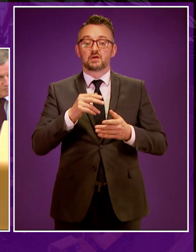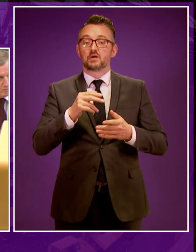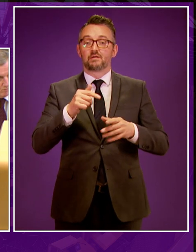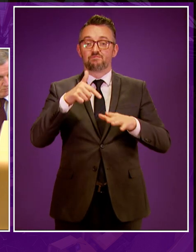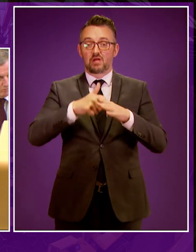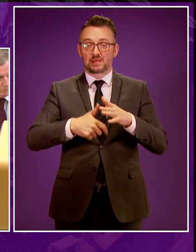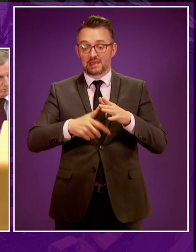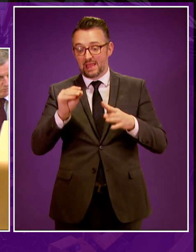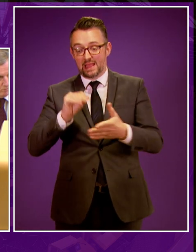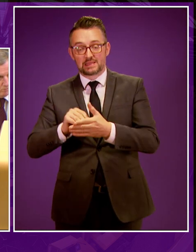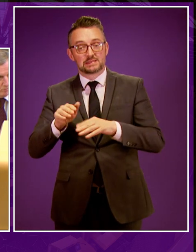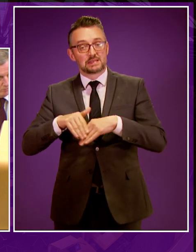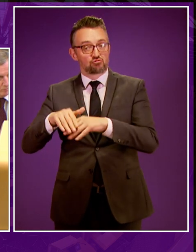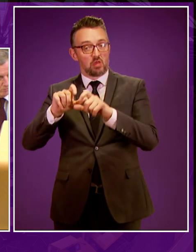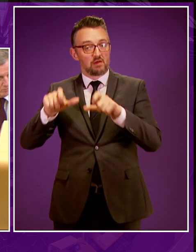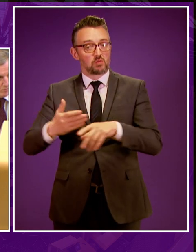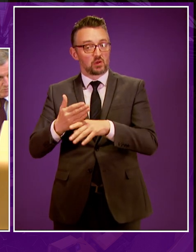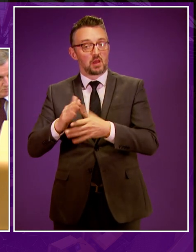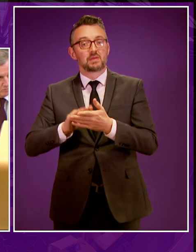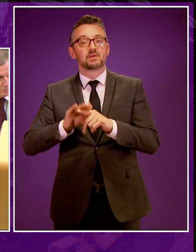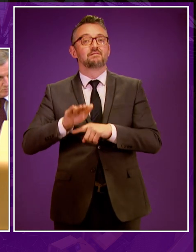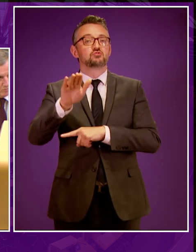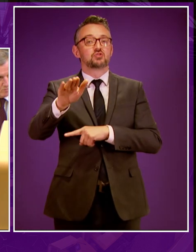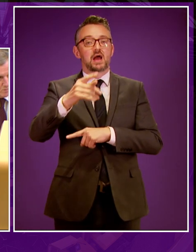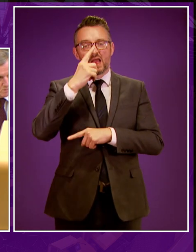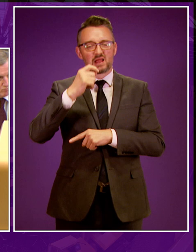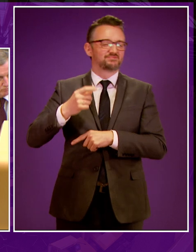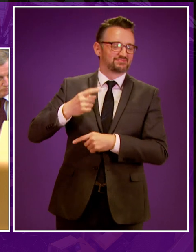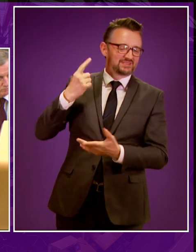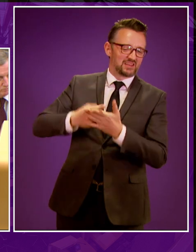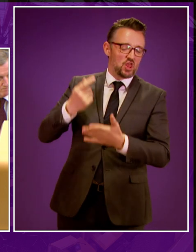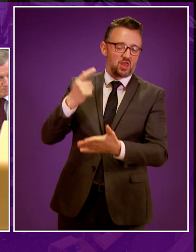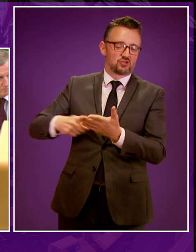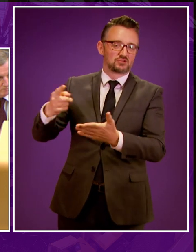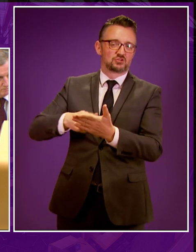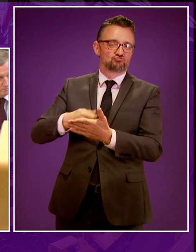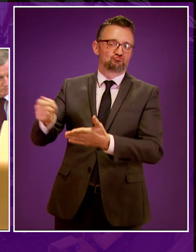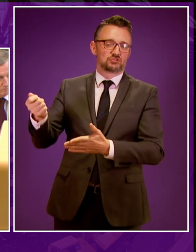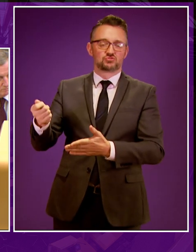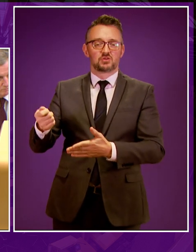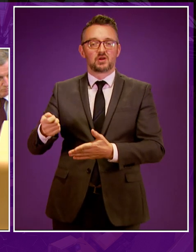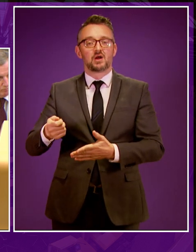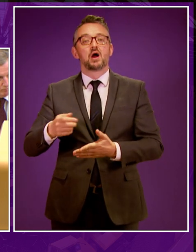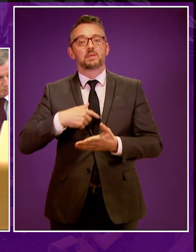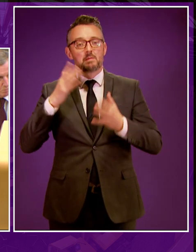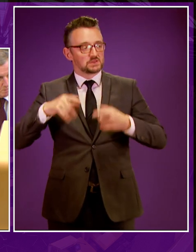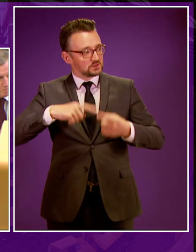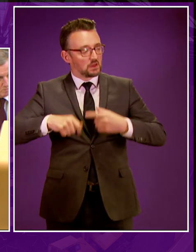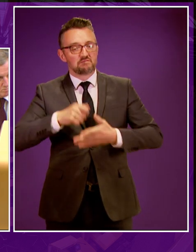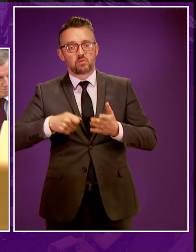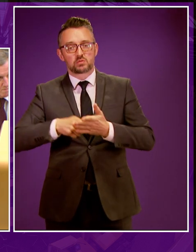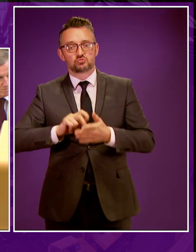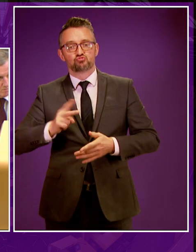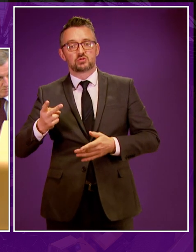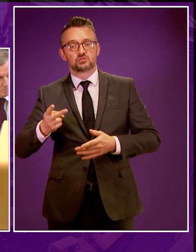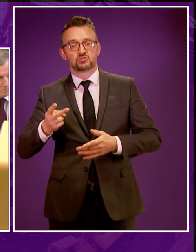the national planning framework so that it can't be changed at a whim by ministers, but requires the vote of this parliament to overturn. A step short